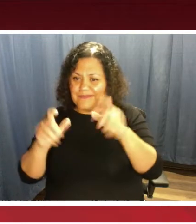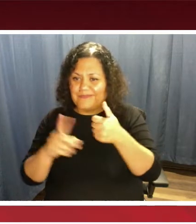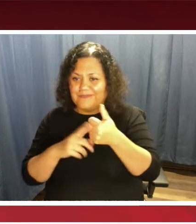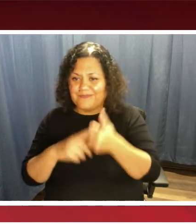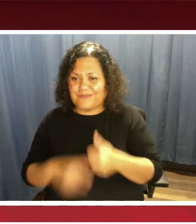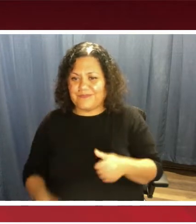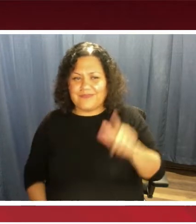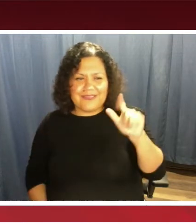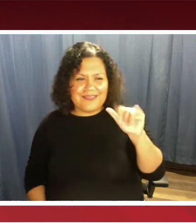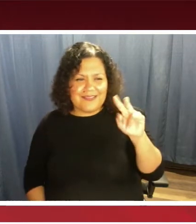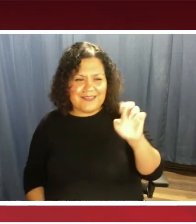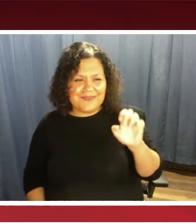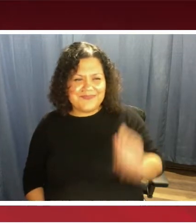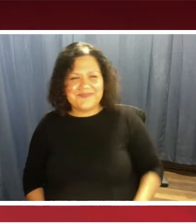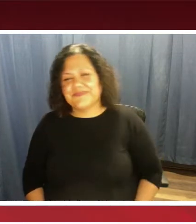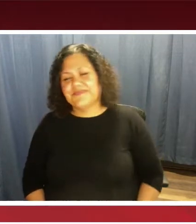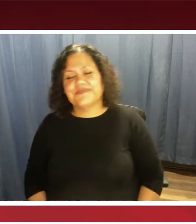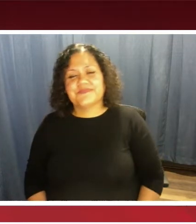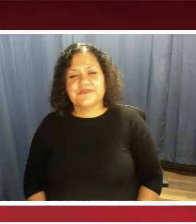The next slide, please.